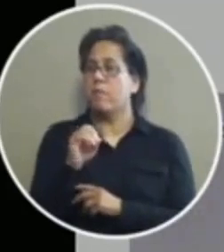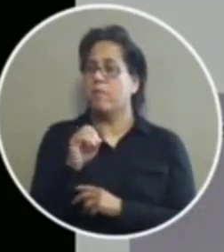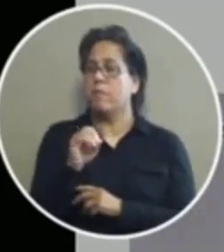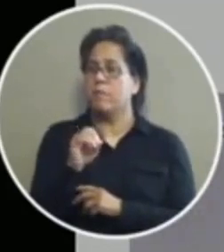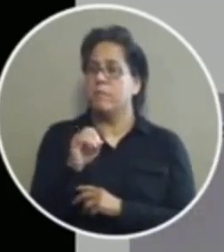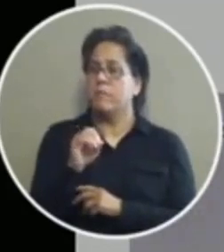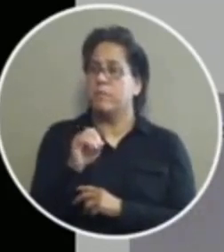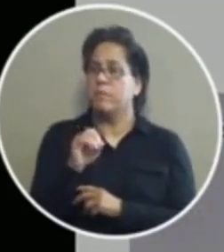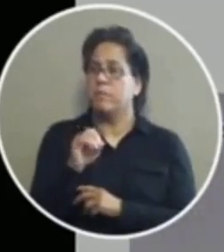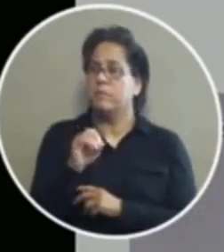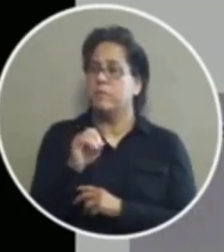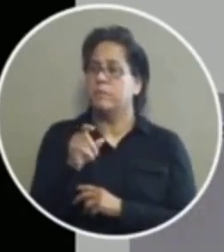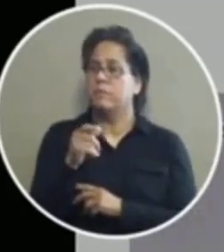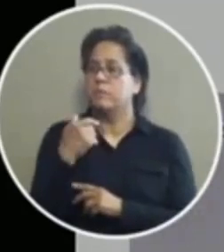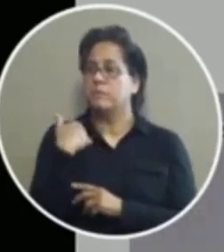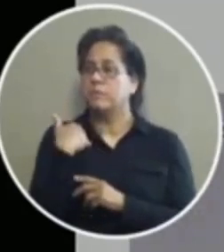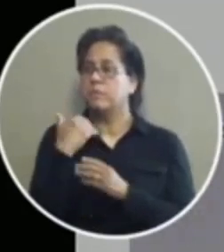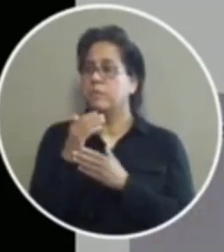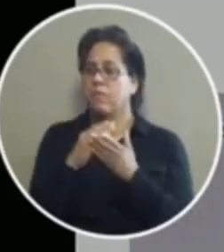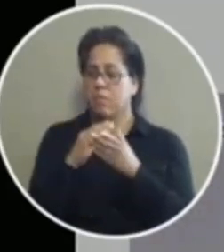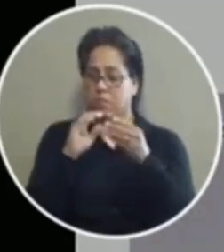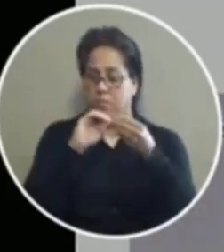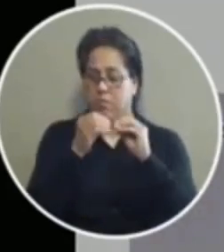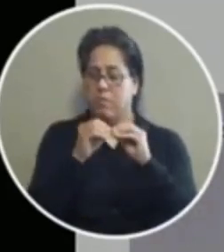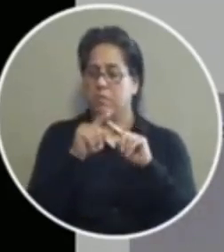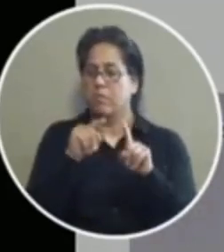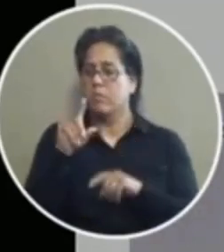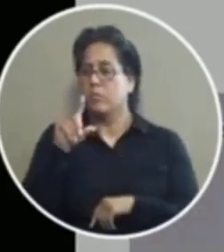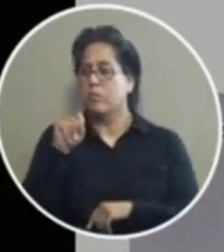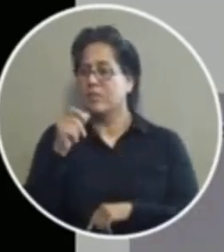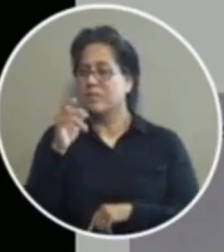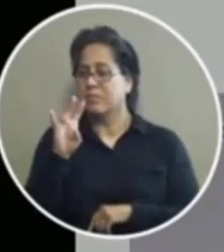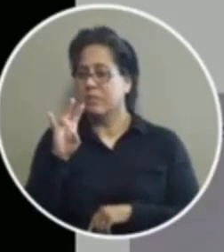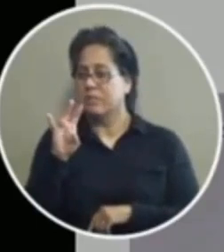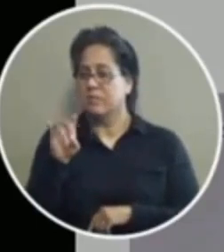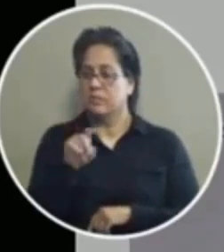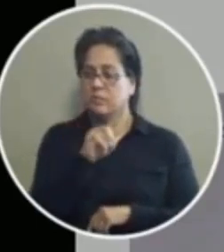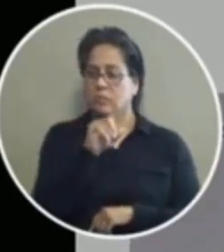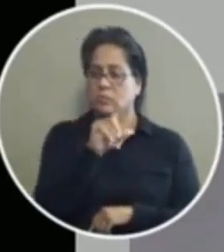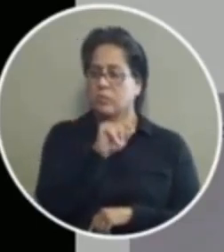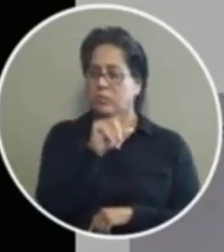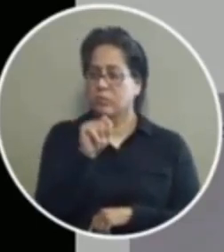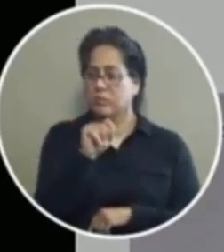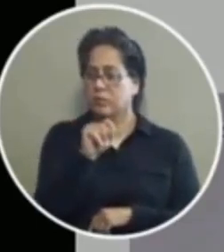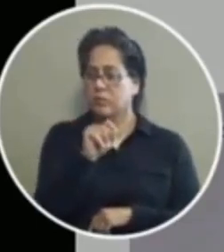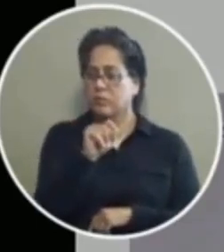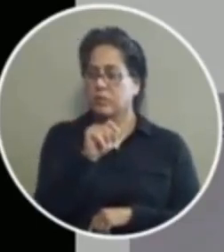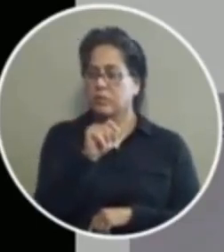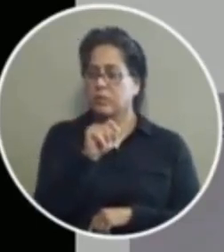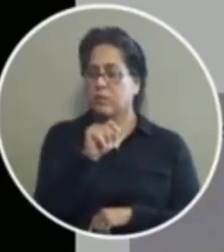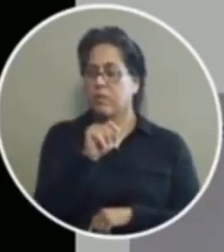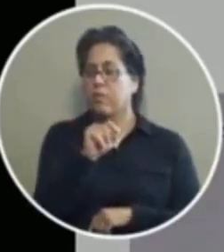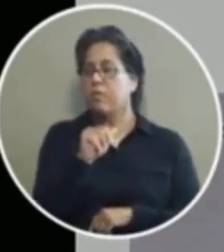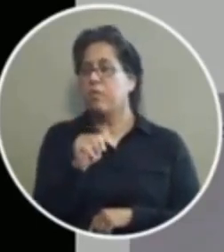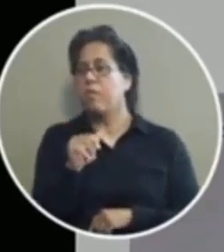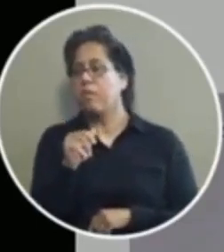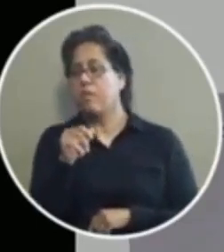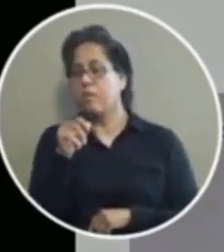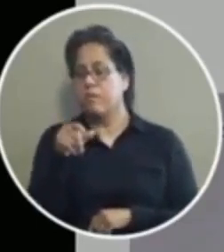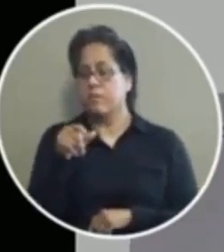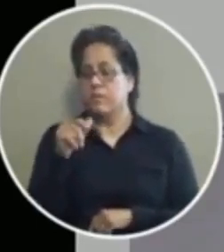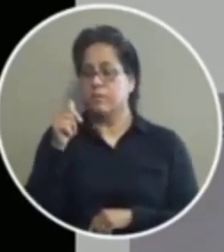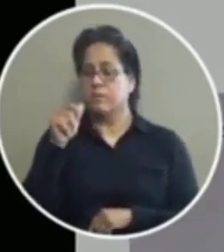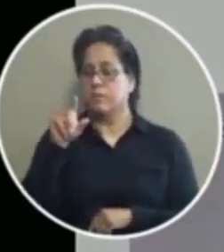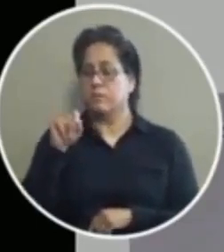so i have numbers here from 2017 to 2020 or to 2020 um in